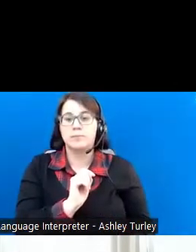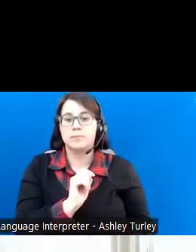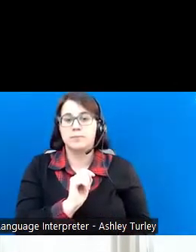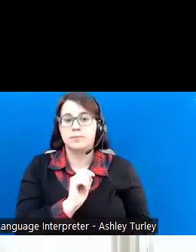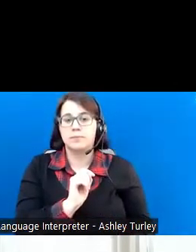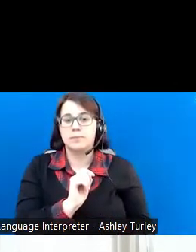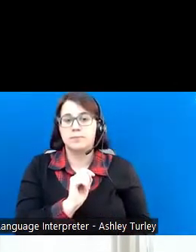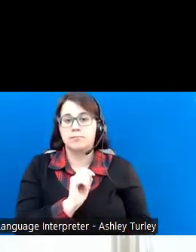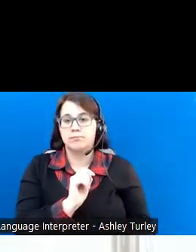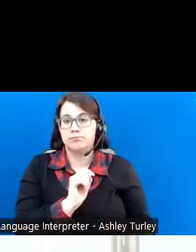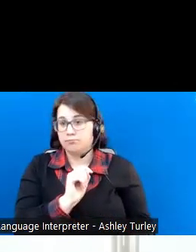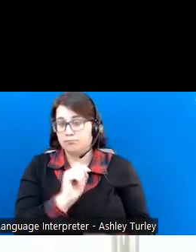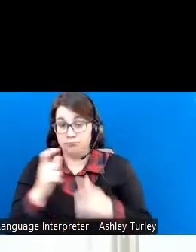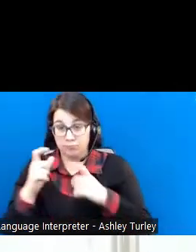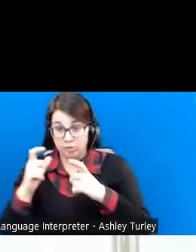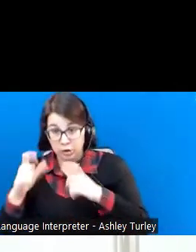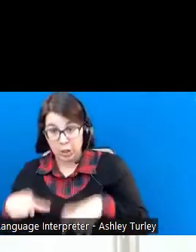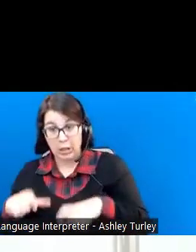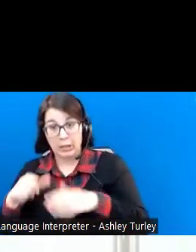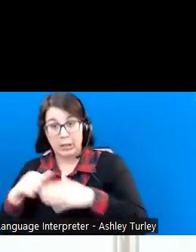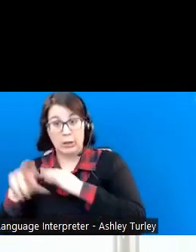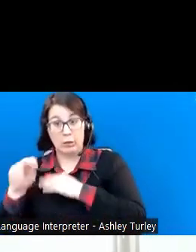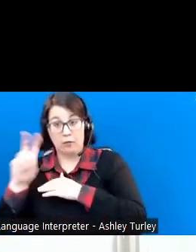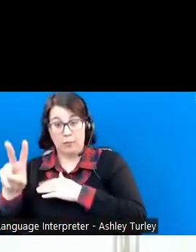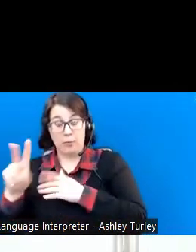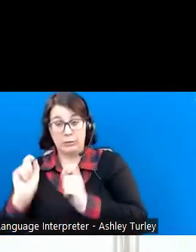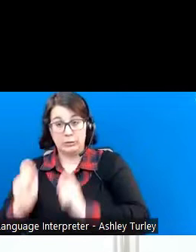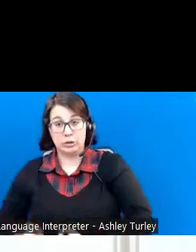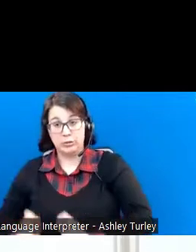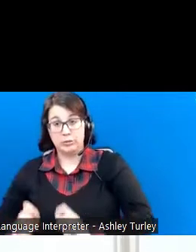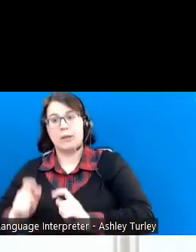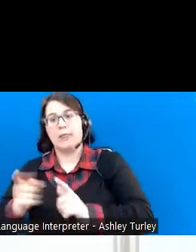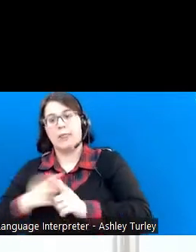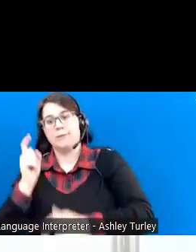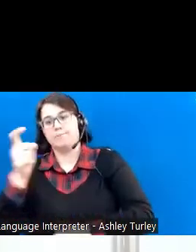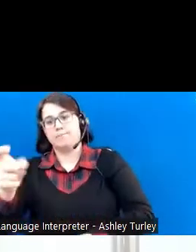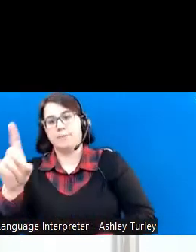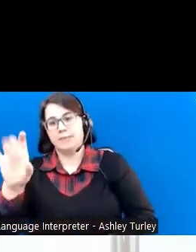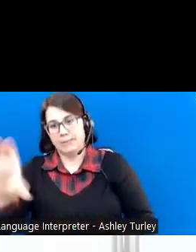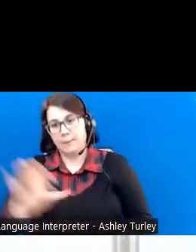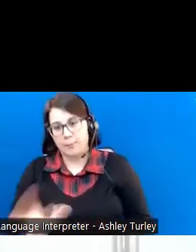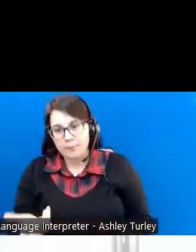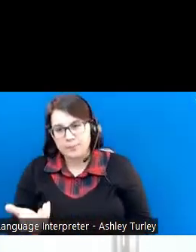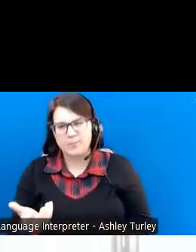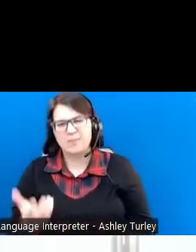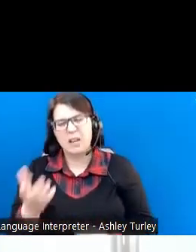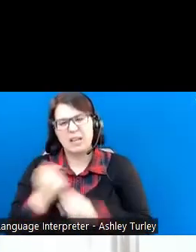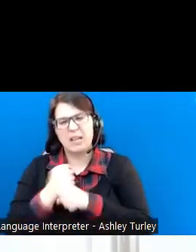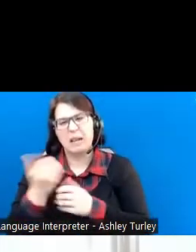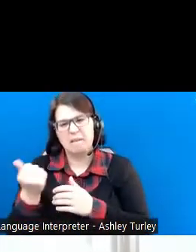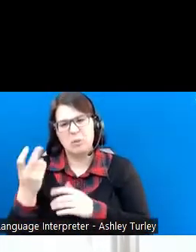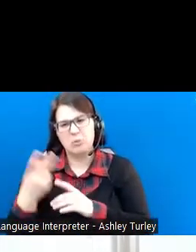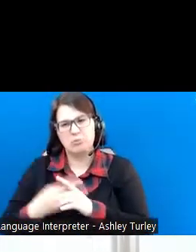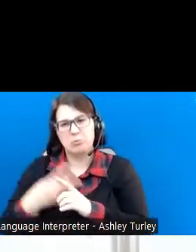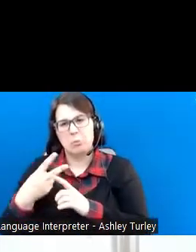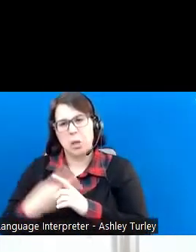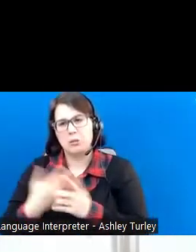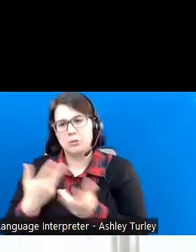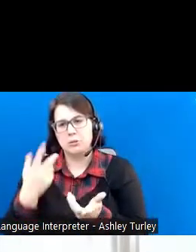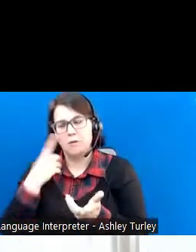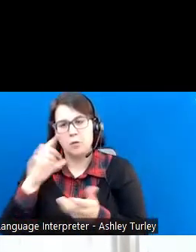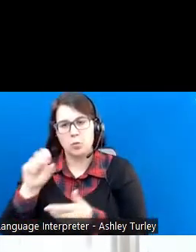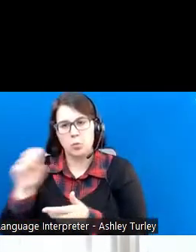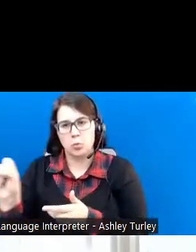in November, they adjust them, and then they issue your December check. So it takes a couple months for Social Security